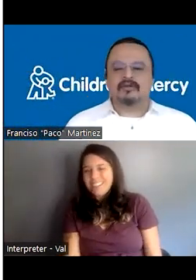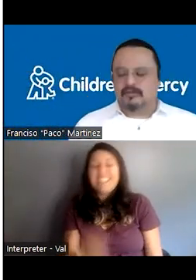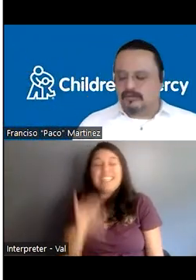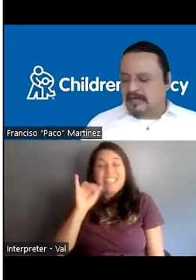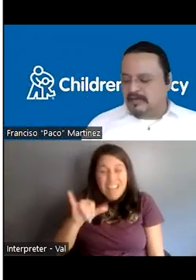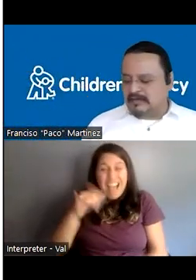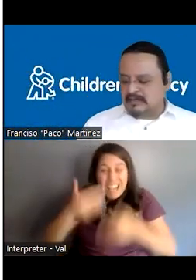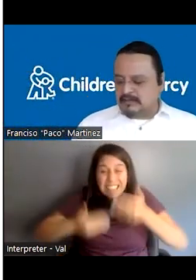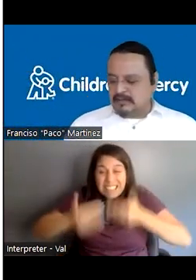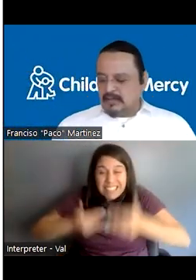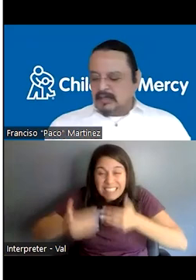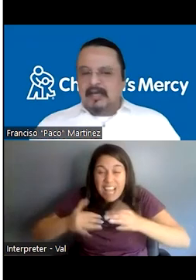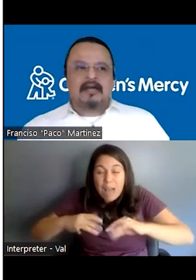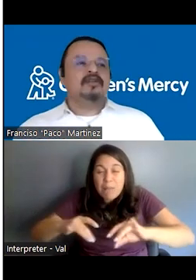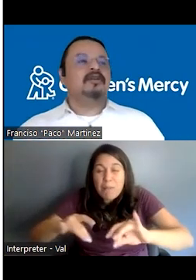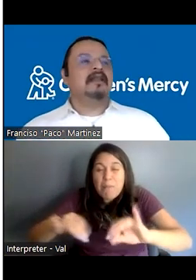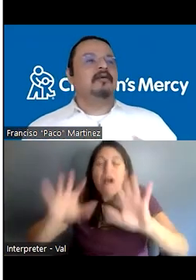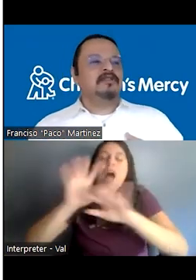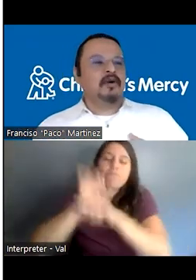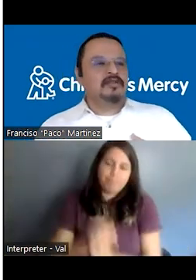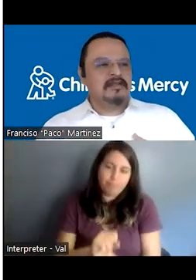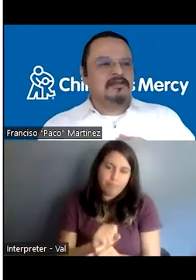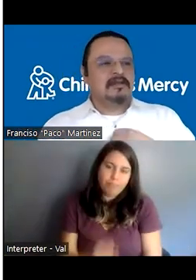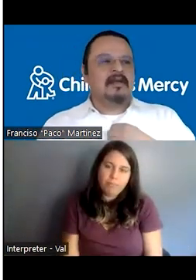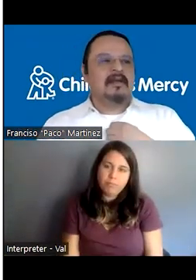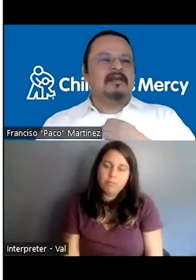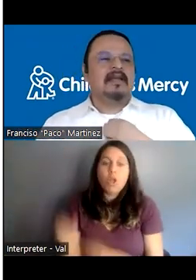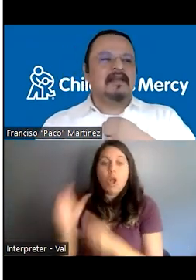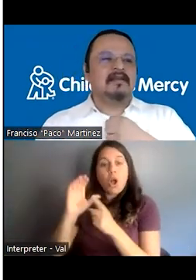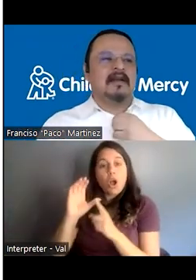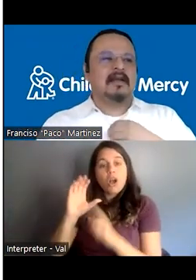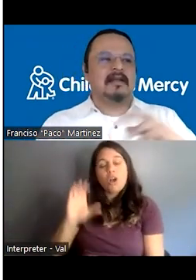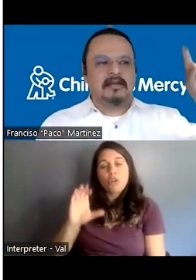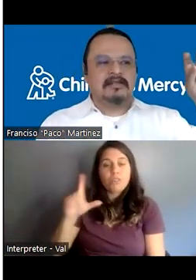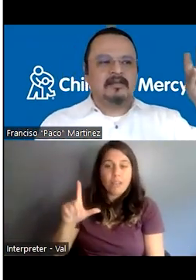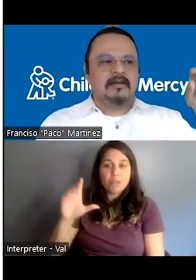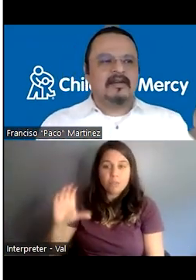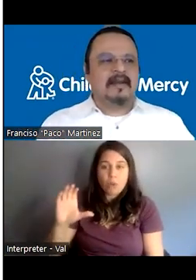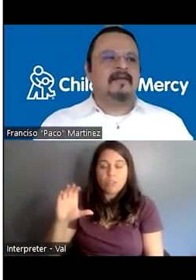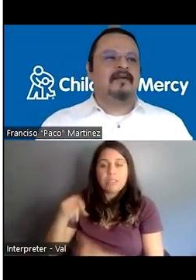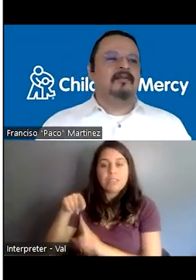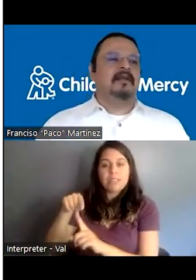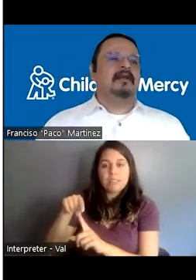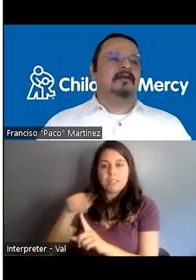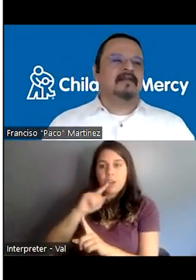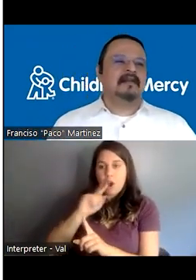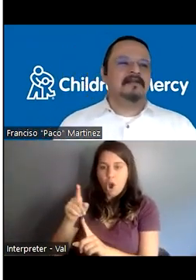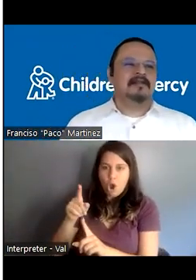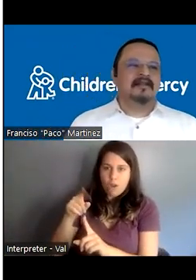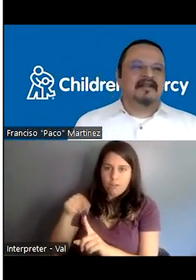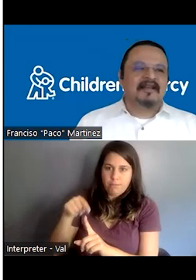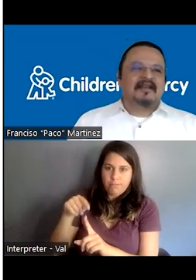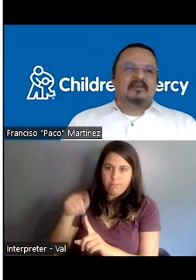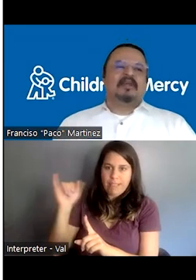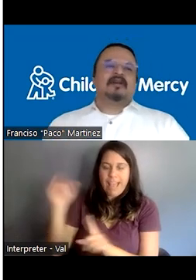to, is going to create that change. Uh, cultural language coaches, uh, in that sense are like the Jiminy Christmas of the residents.